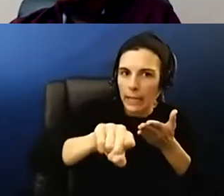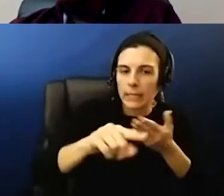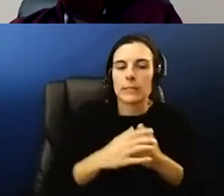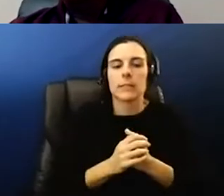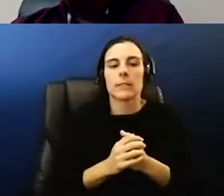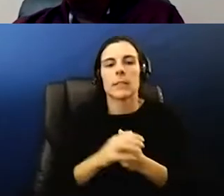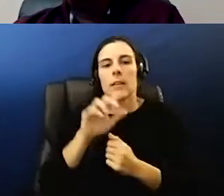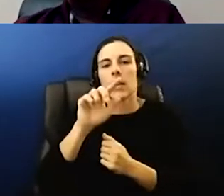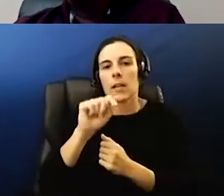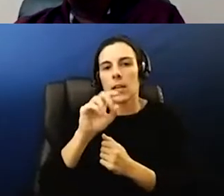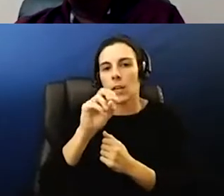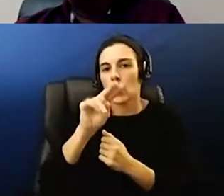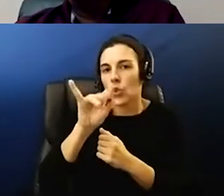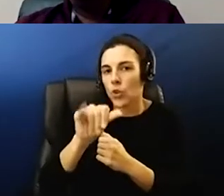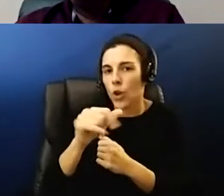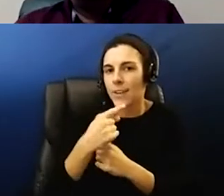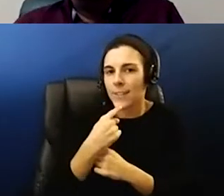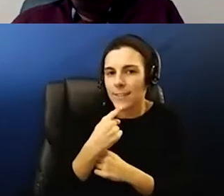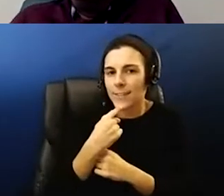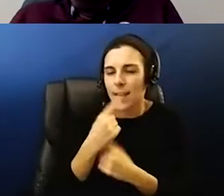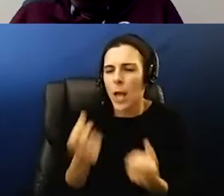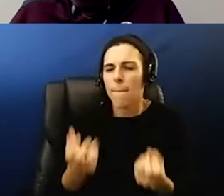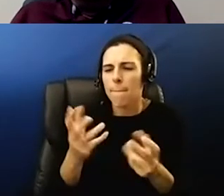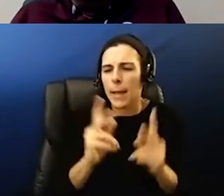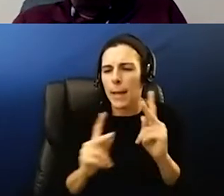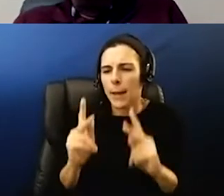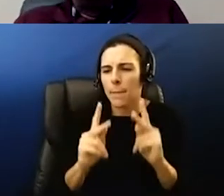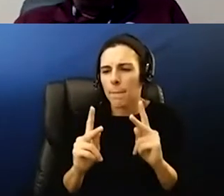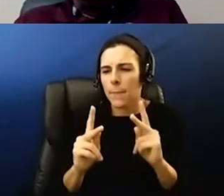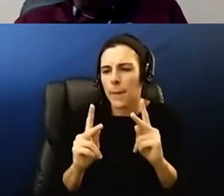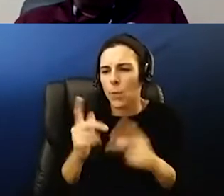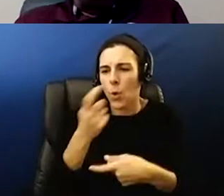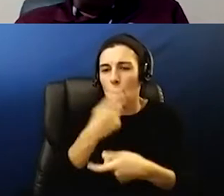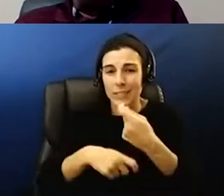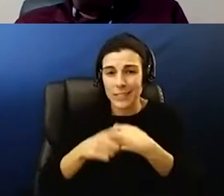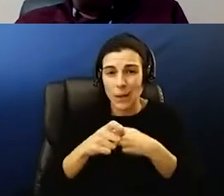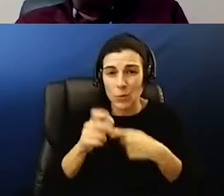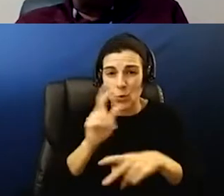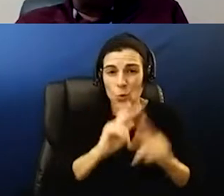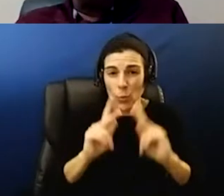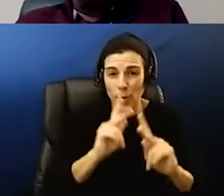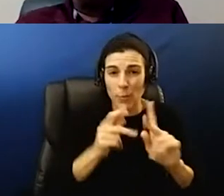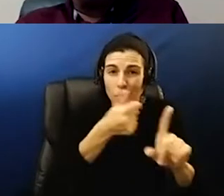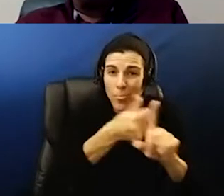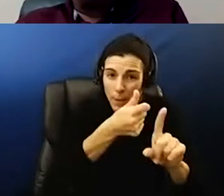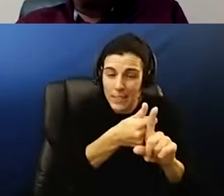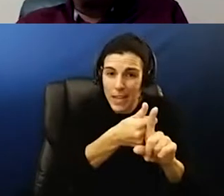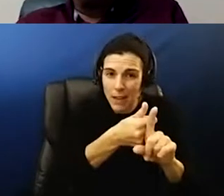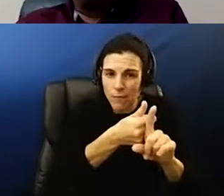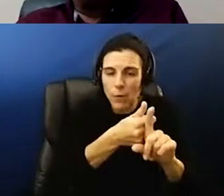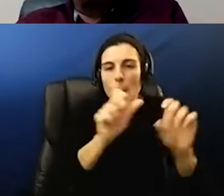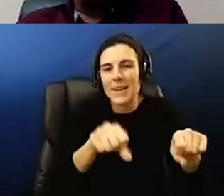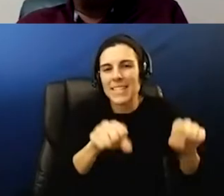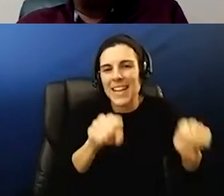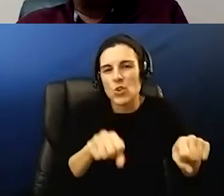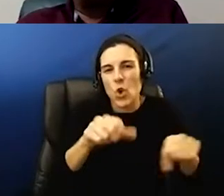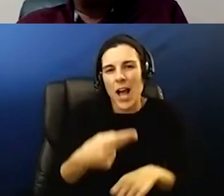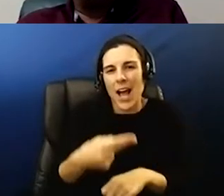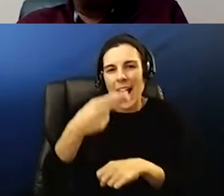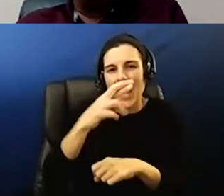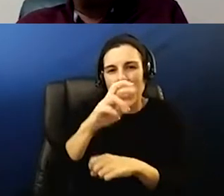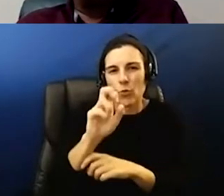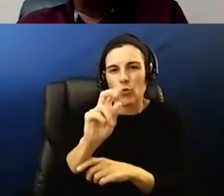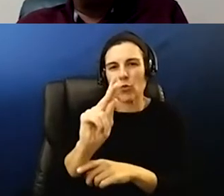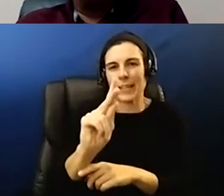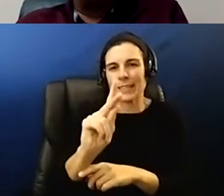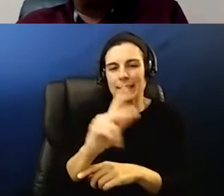tanya said a lot of the folks who are in our substitute pool are people who are potentially high risk um so that seems